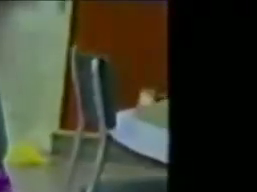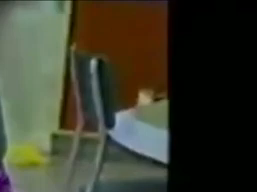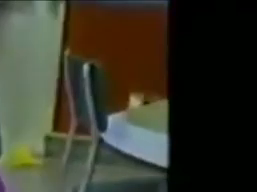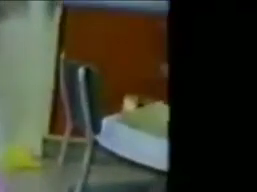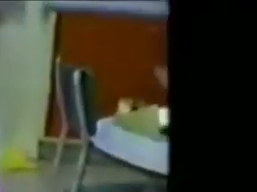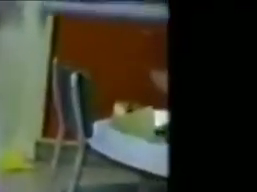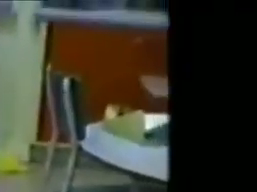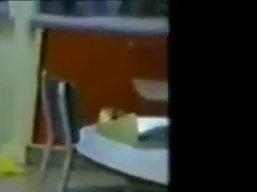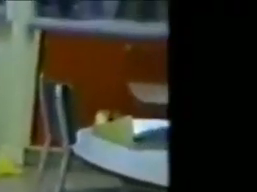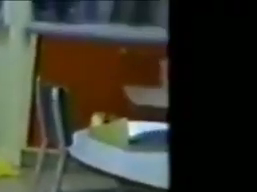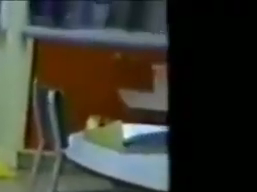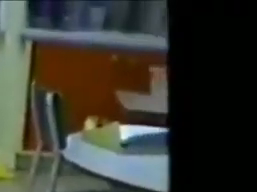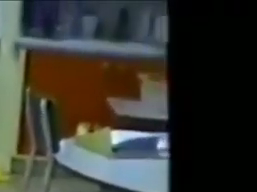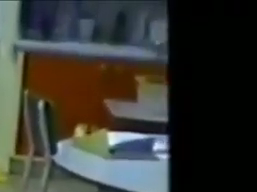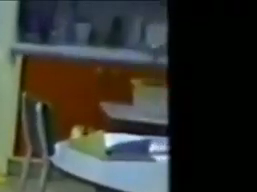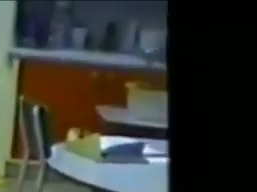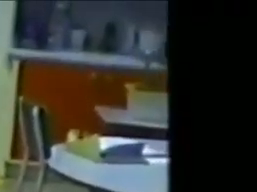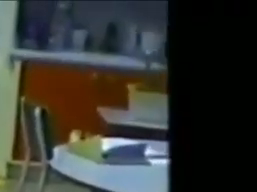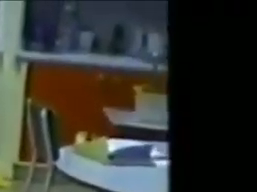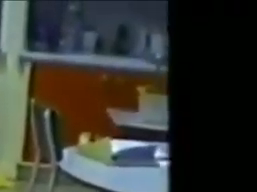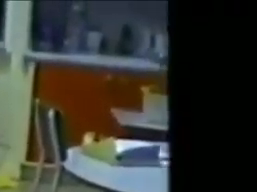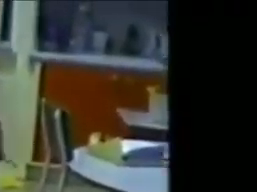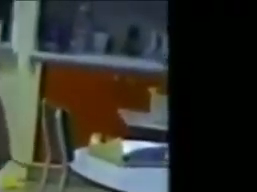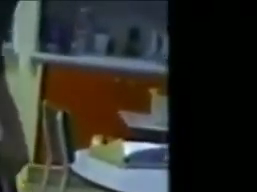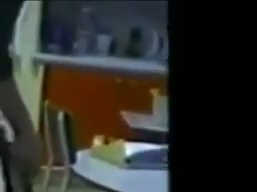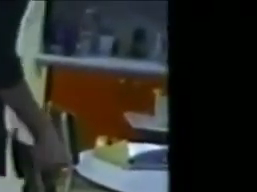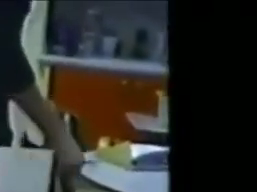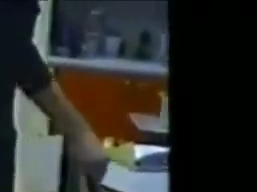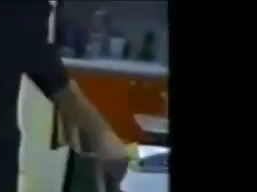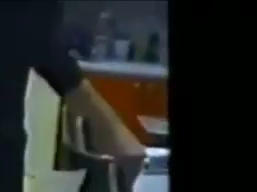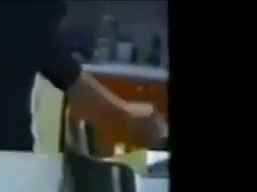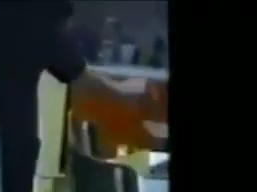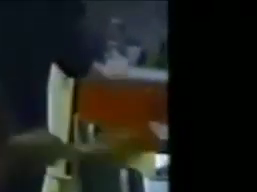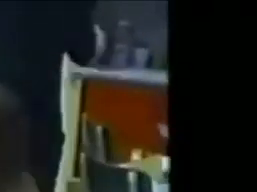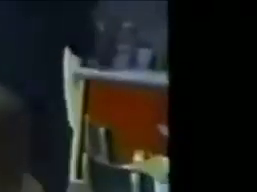One, two, two, one,